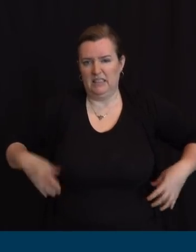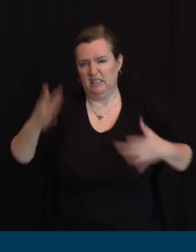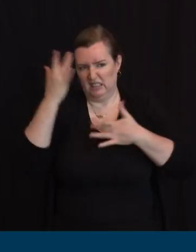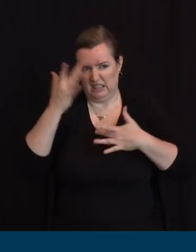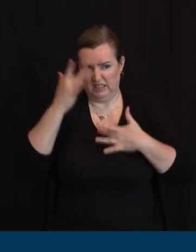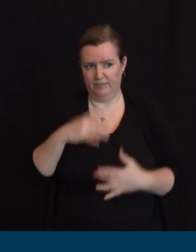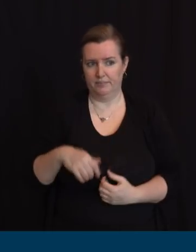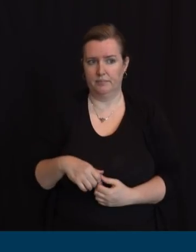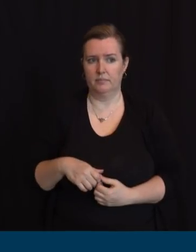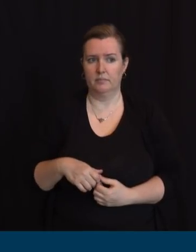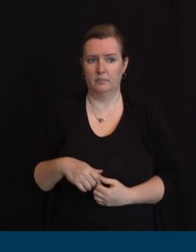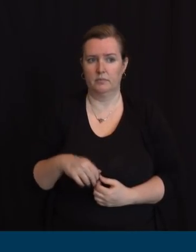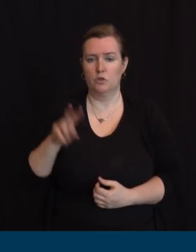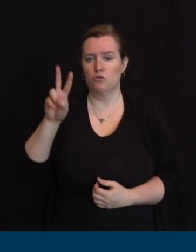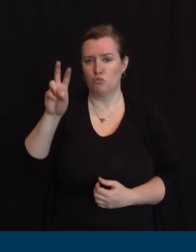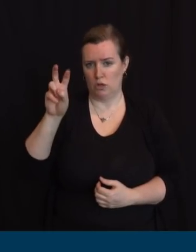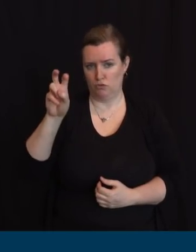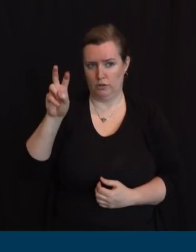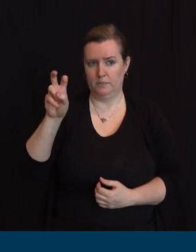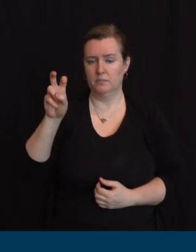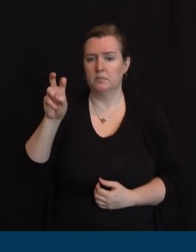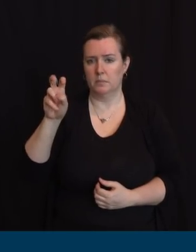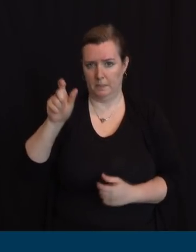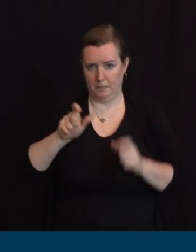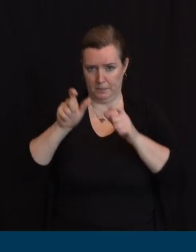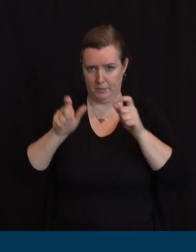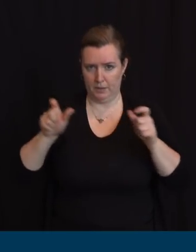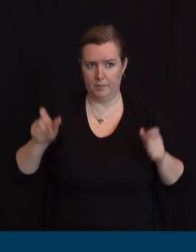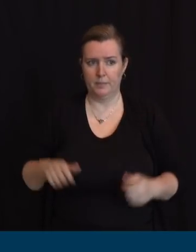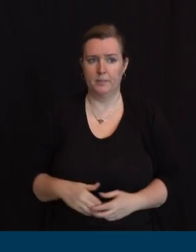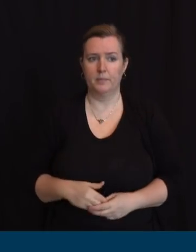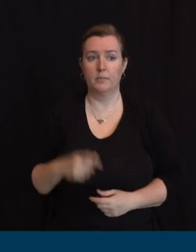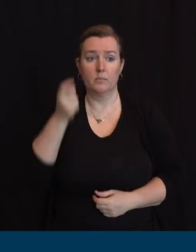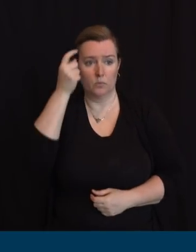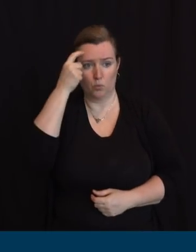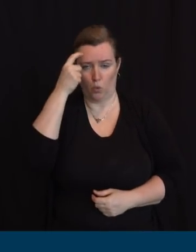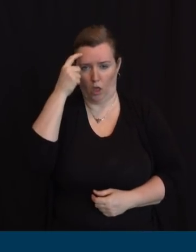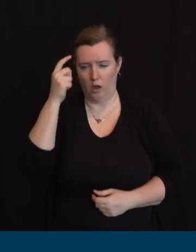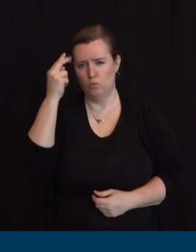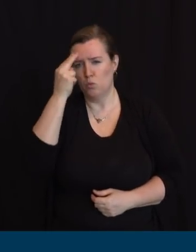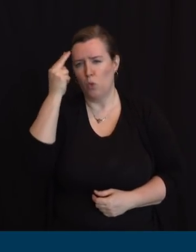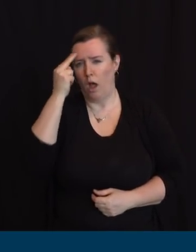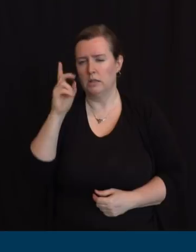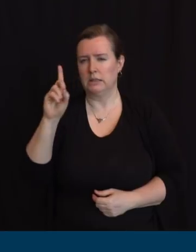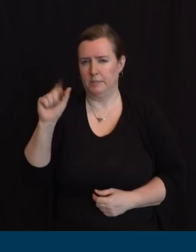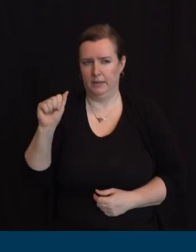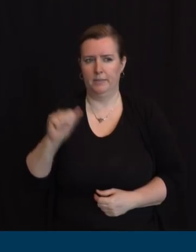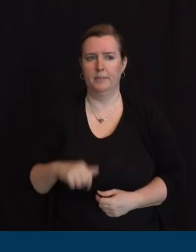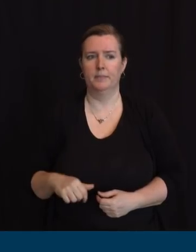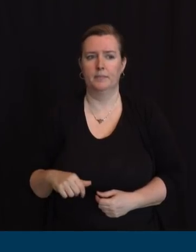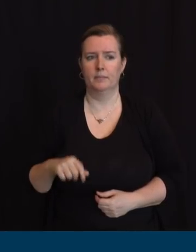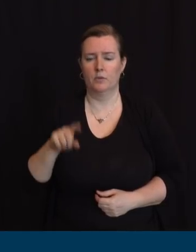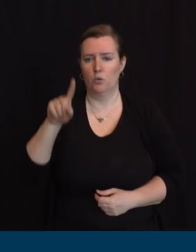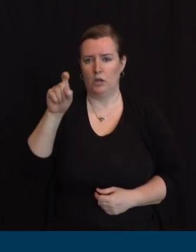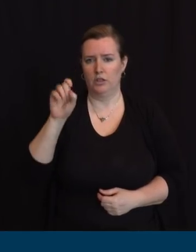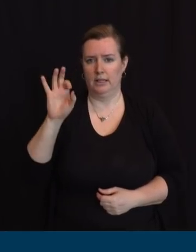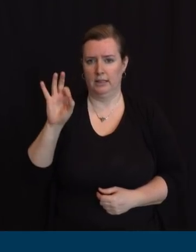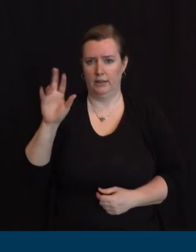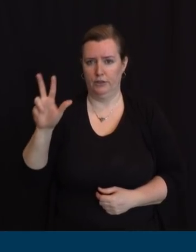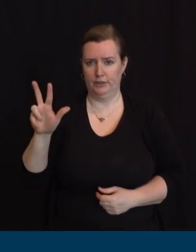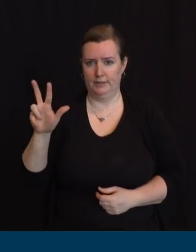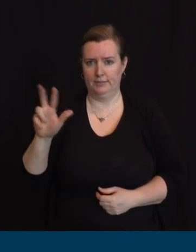Neurologic disability, 15% or 193. And cancer, 11.6% or